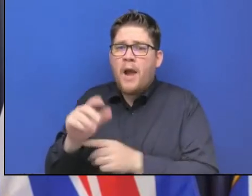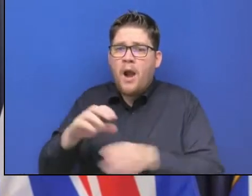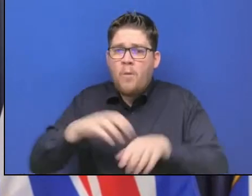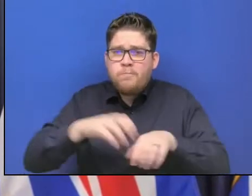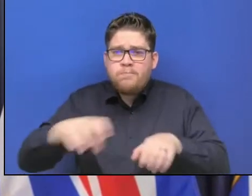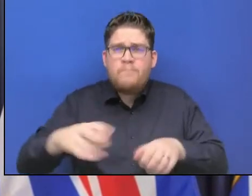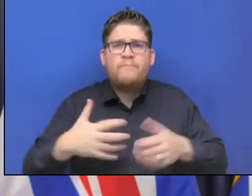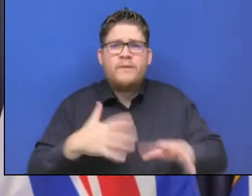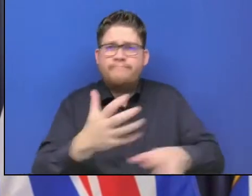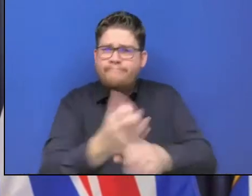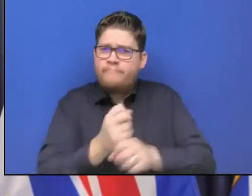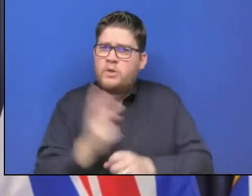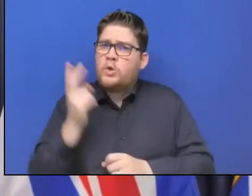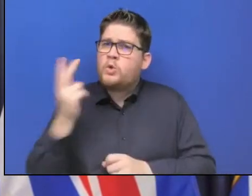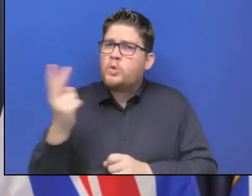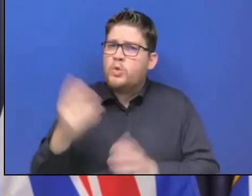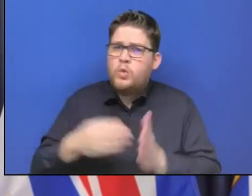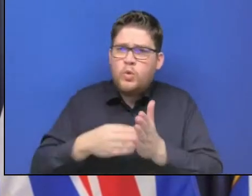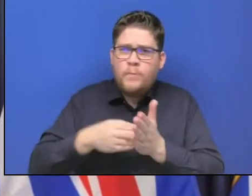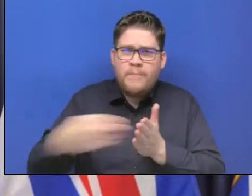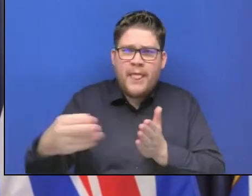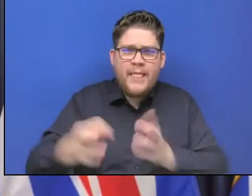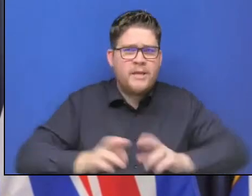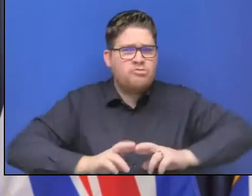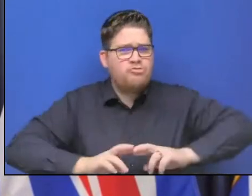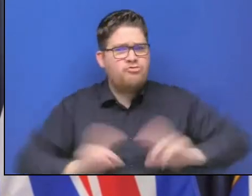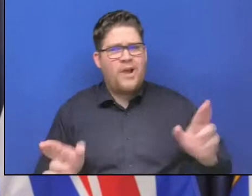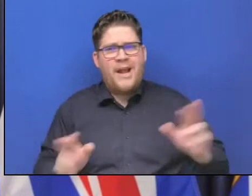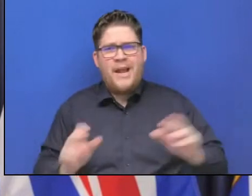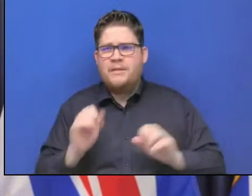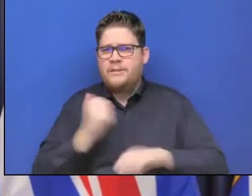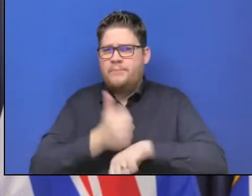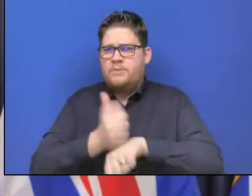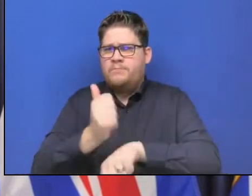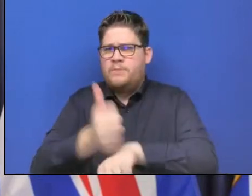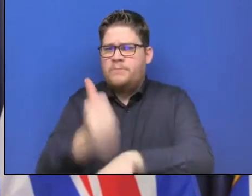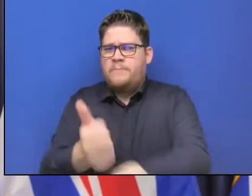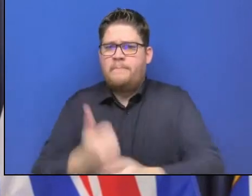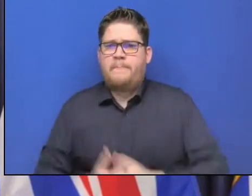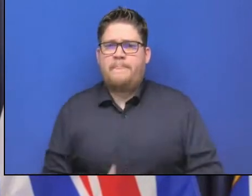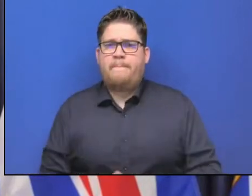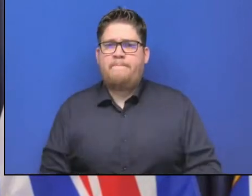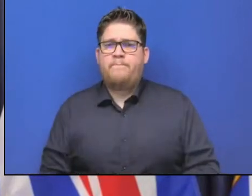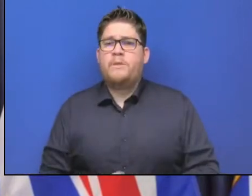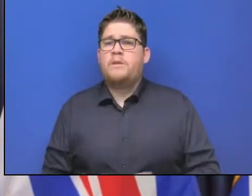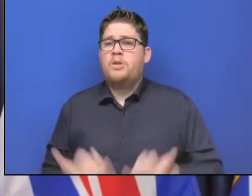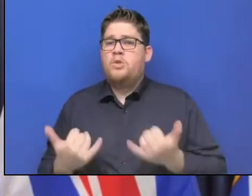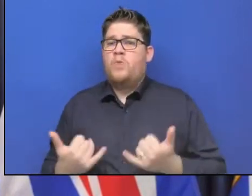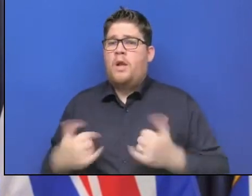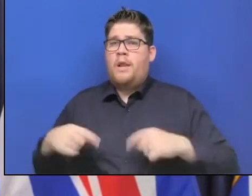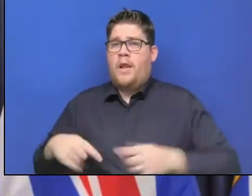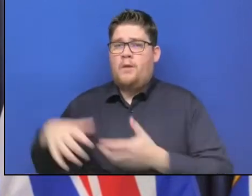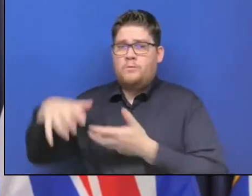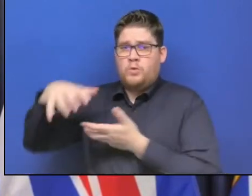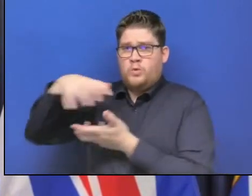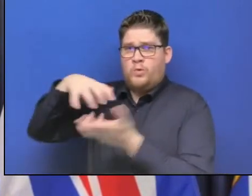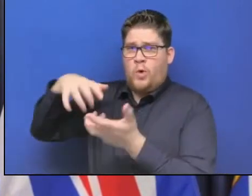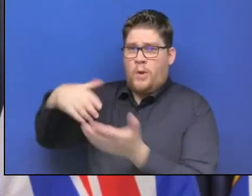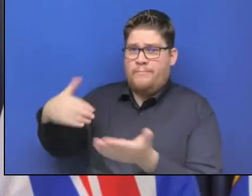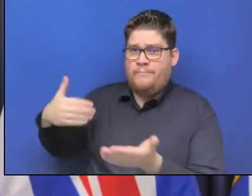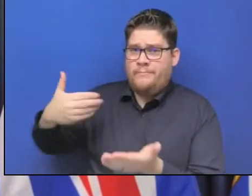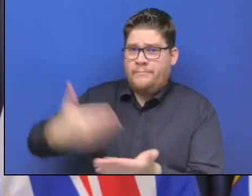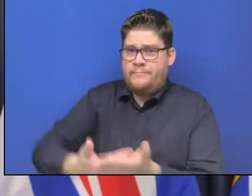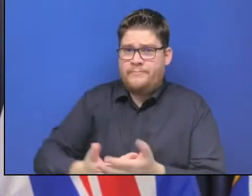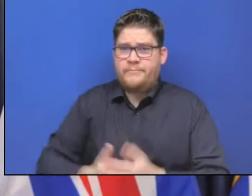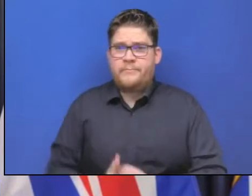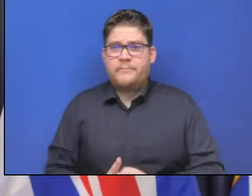the weather events that we're seeing. Just on that, the current weather events, the ones that we're experiencing right now, is what we would call a